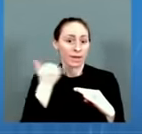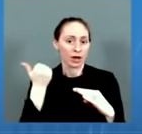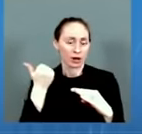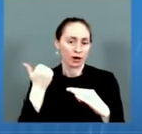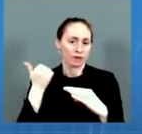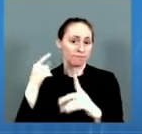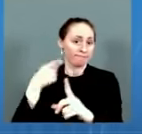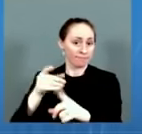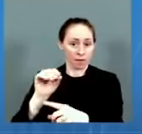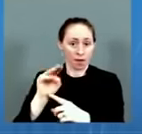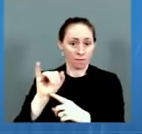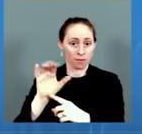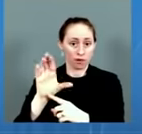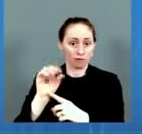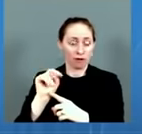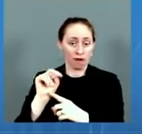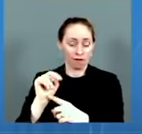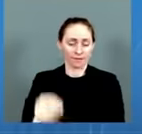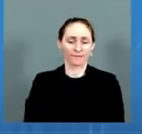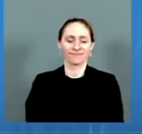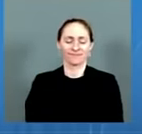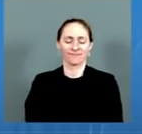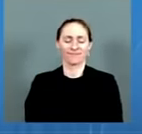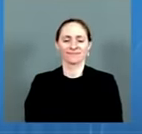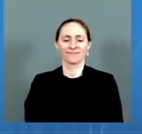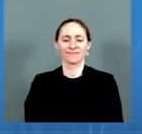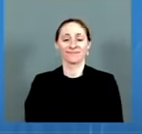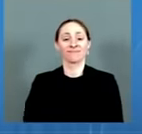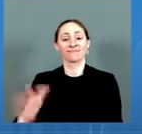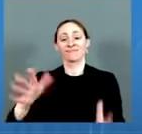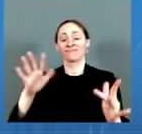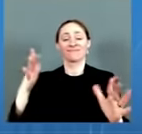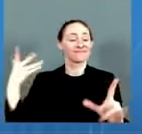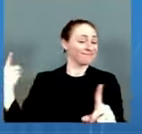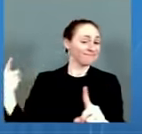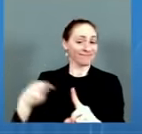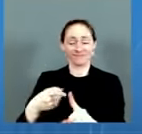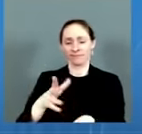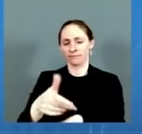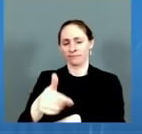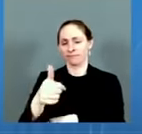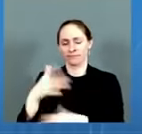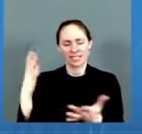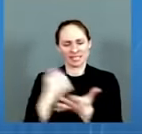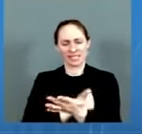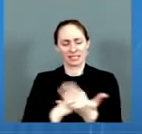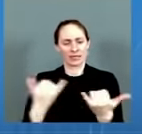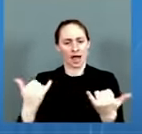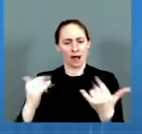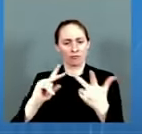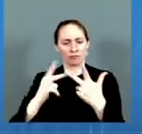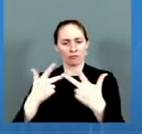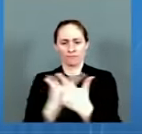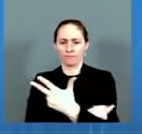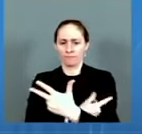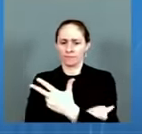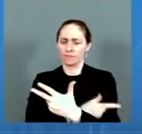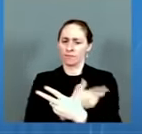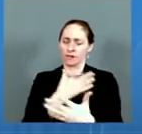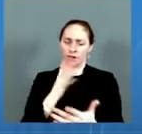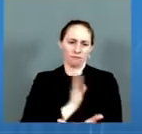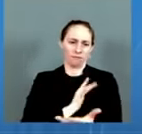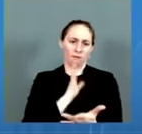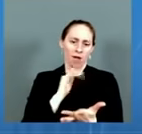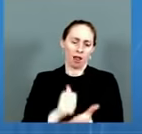At this point, there is no need for a variant-specific booster. And so, the message remains clear.